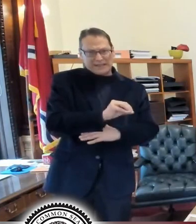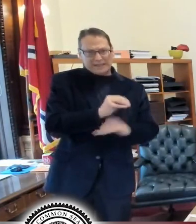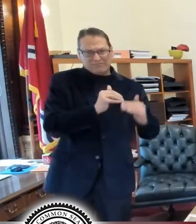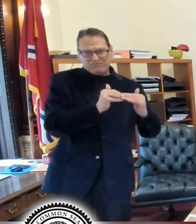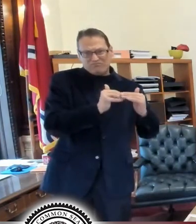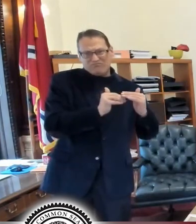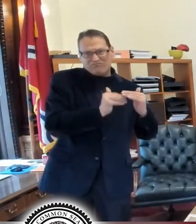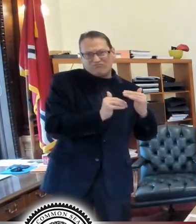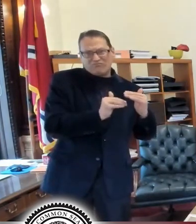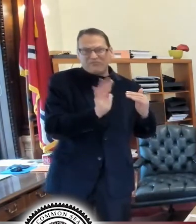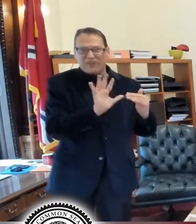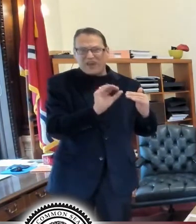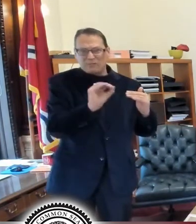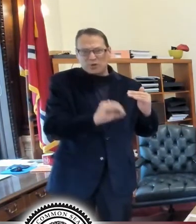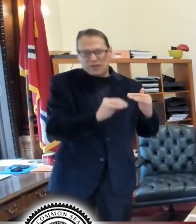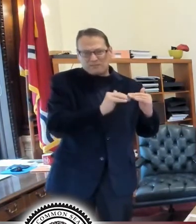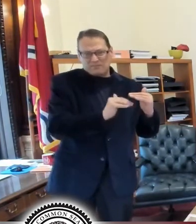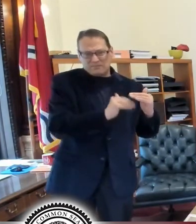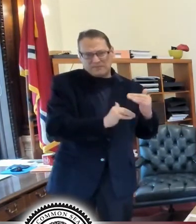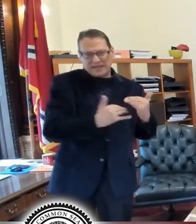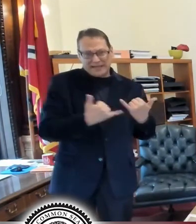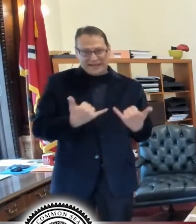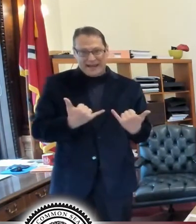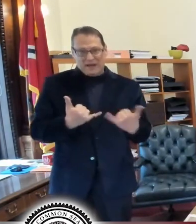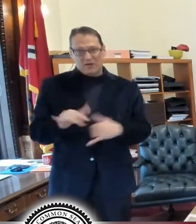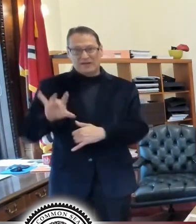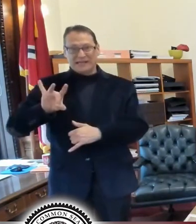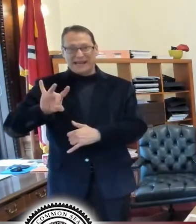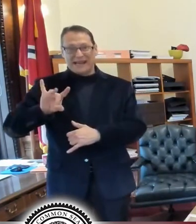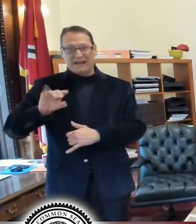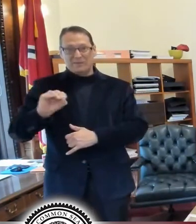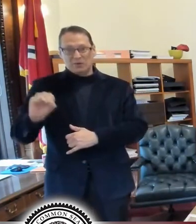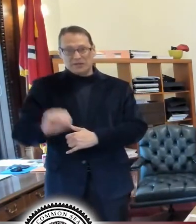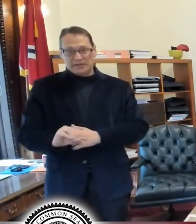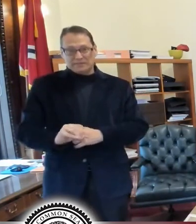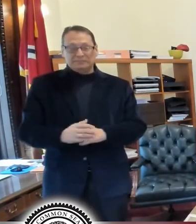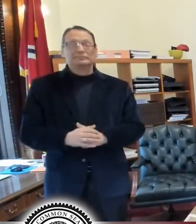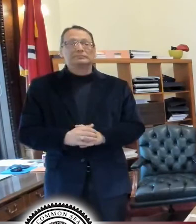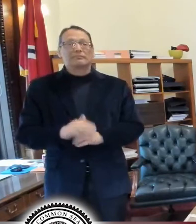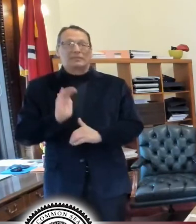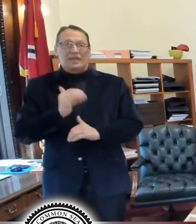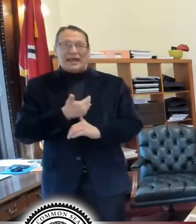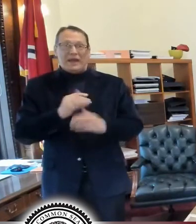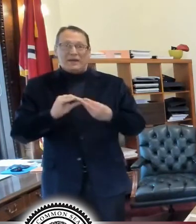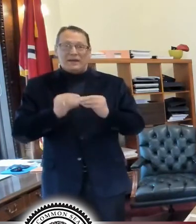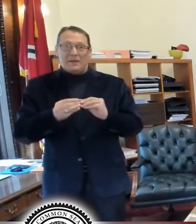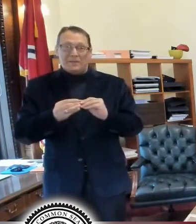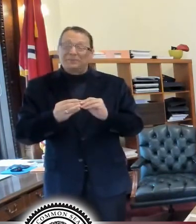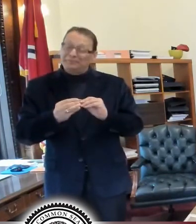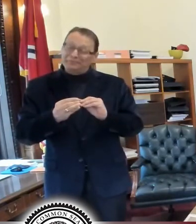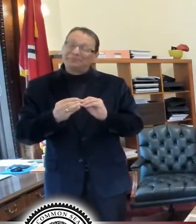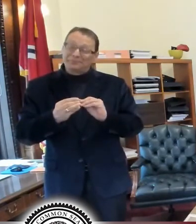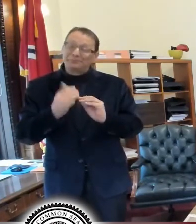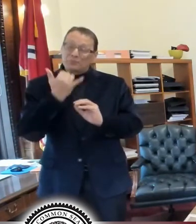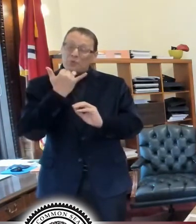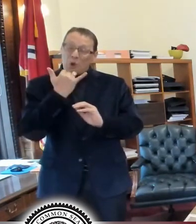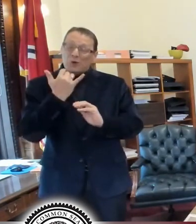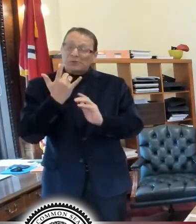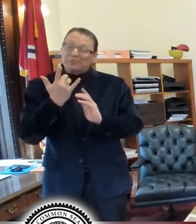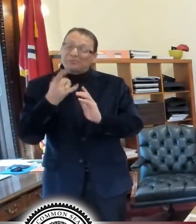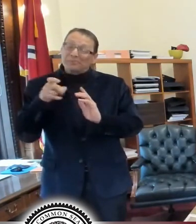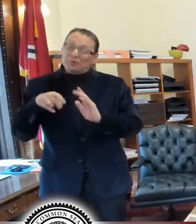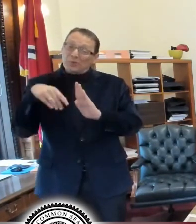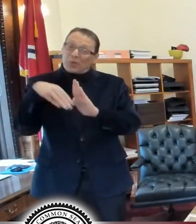percent, uh, a few weeks ago. So our numbers definitely not headed in the right direction. Uh,